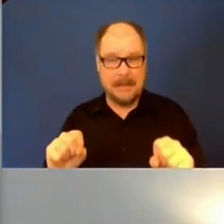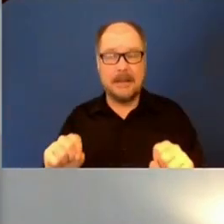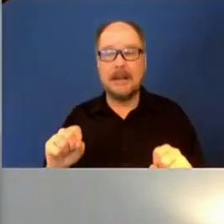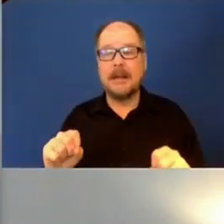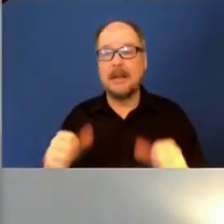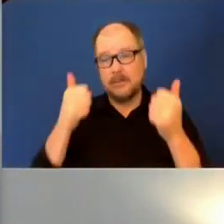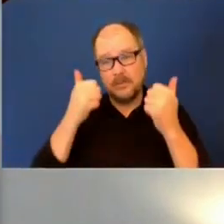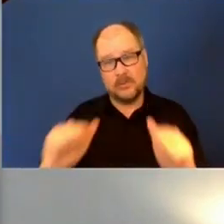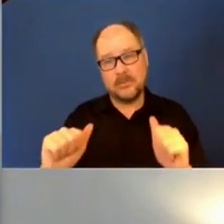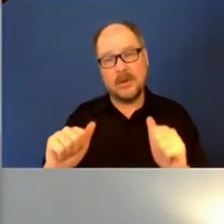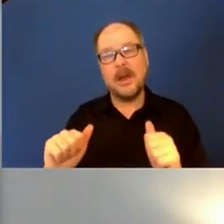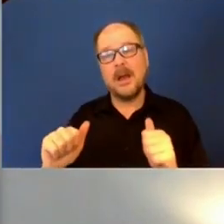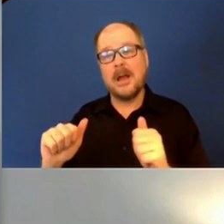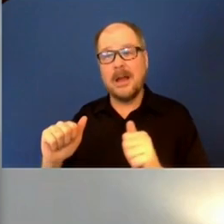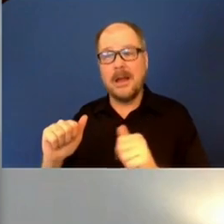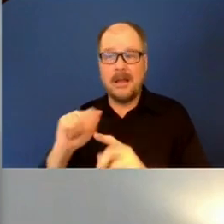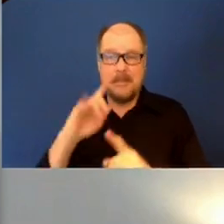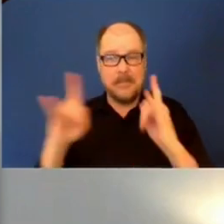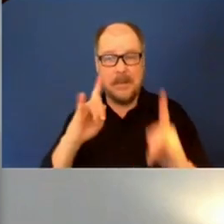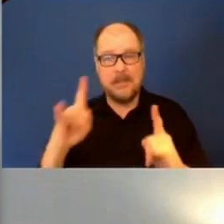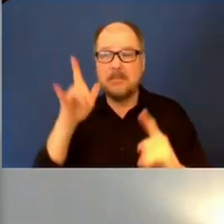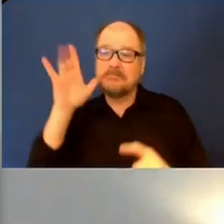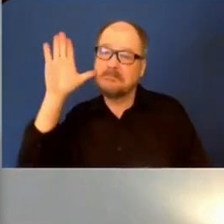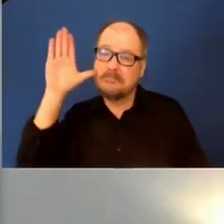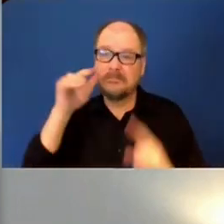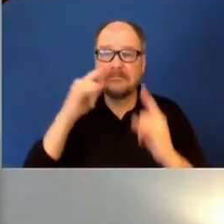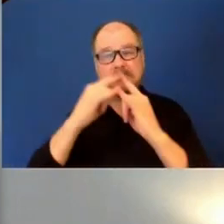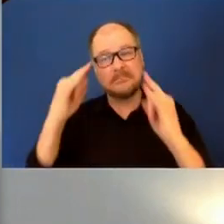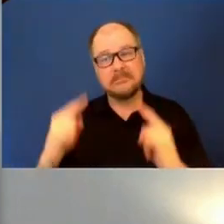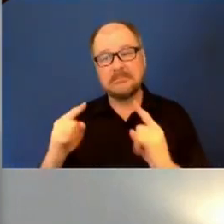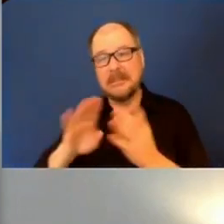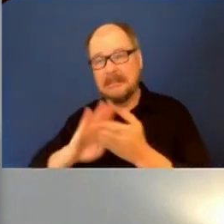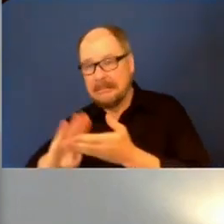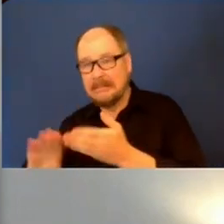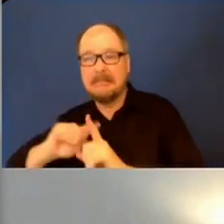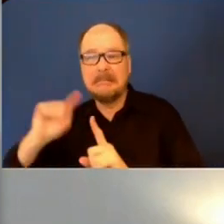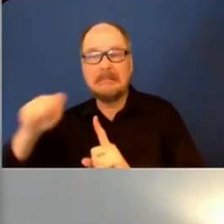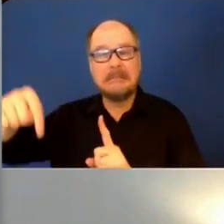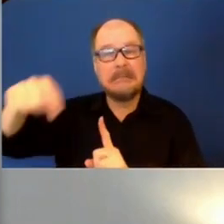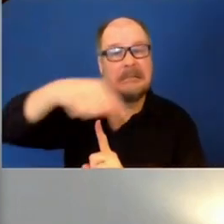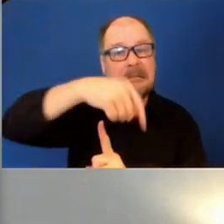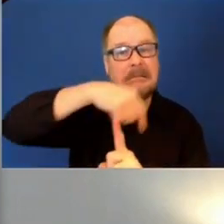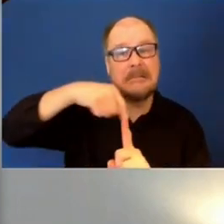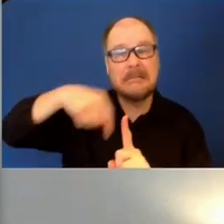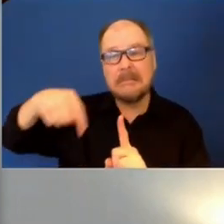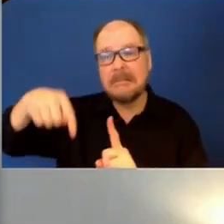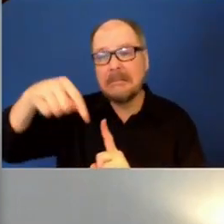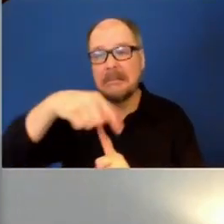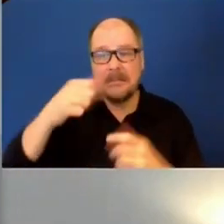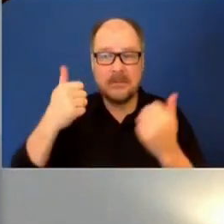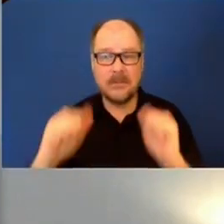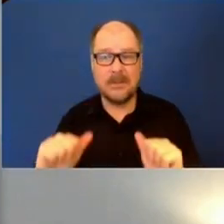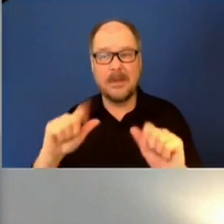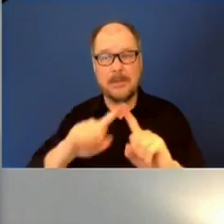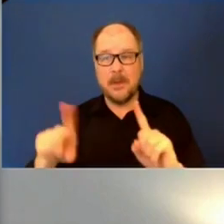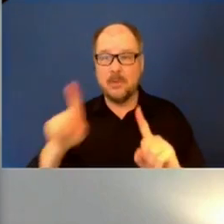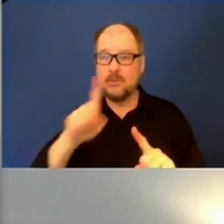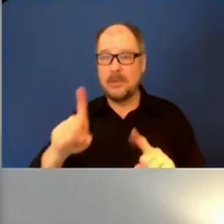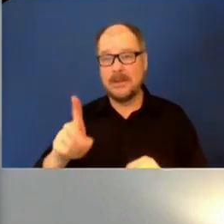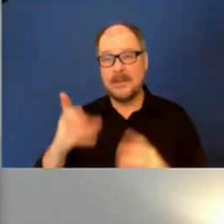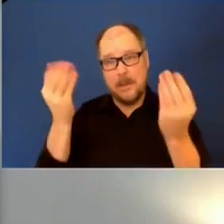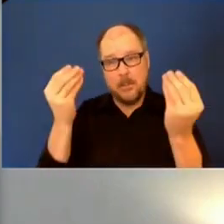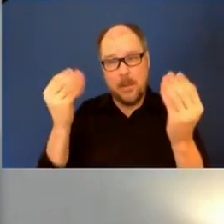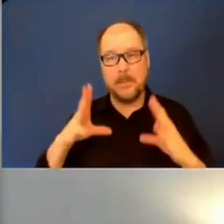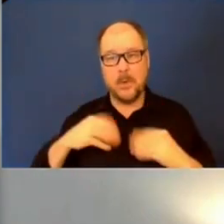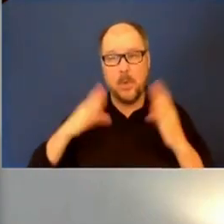do the eradication around people if they're still going to be there. But at the end of the day, if you read the order, it's really the property owner's responsibility